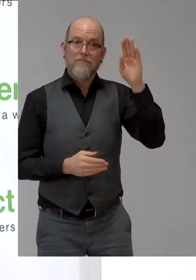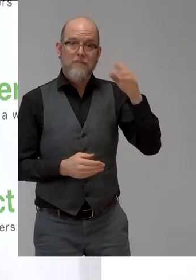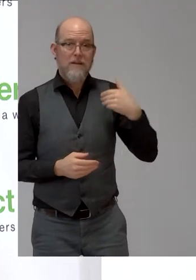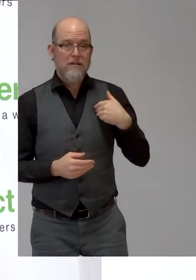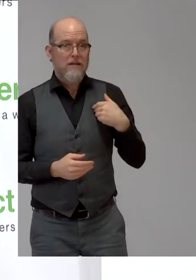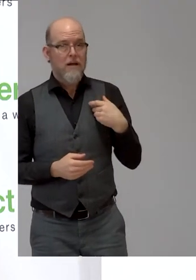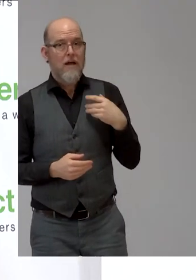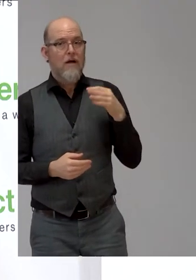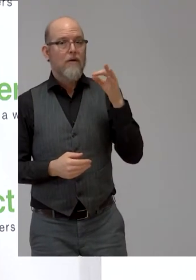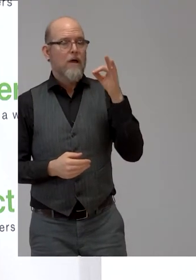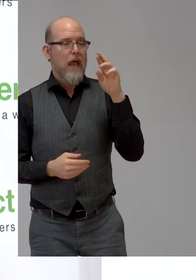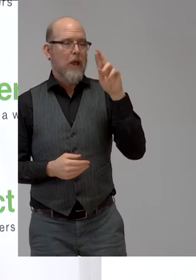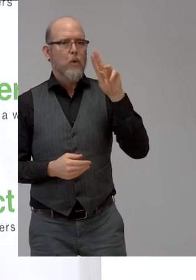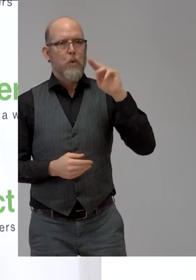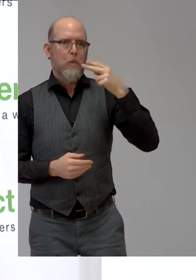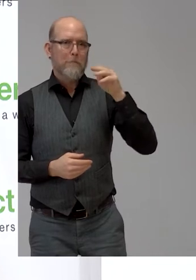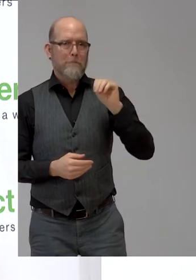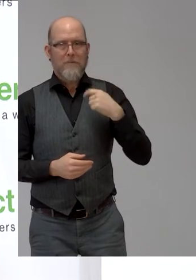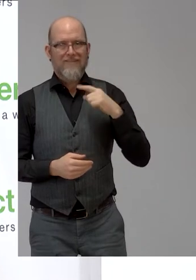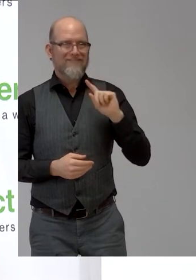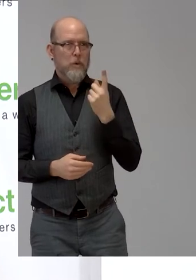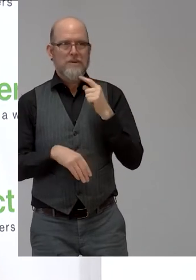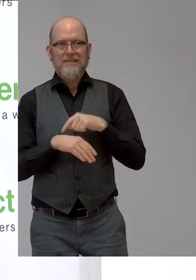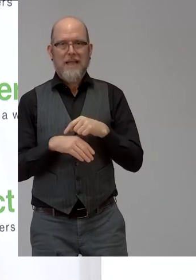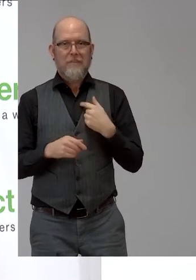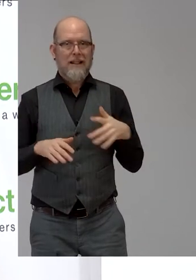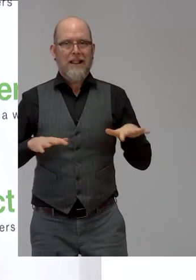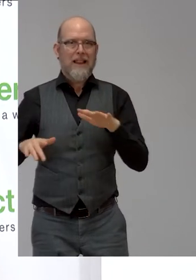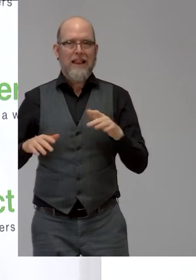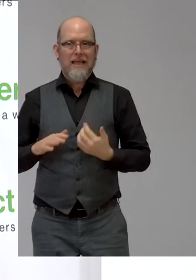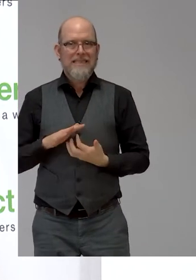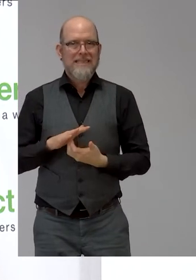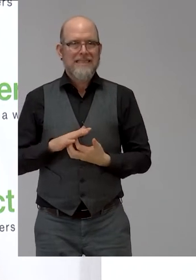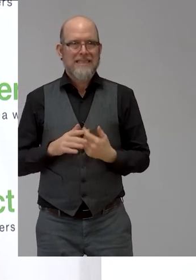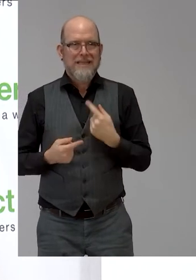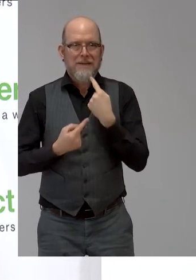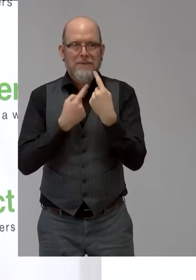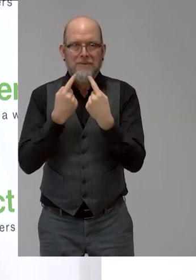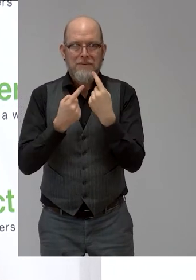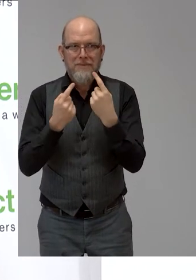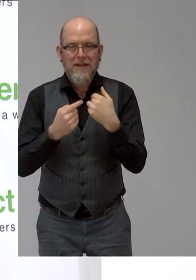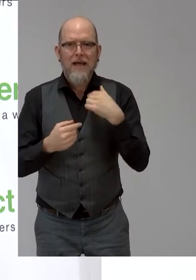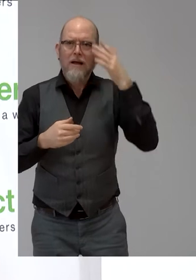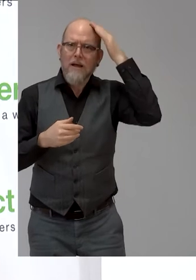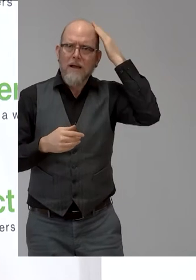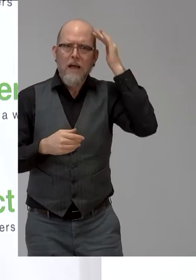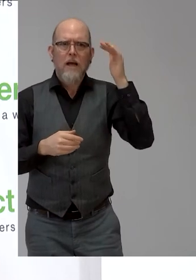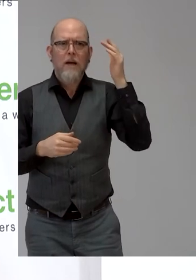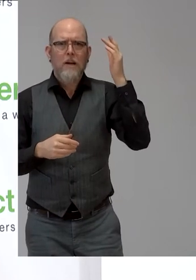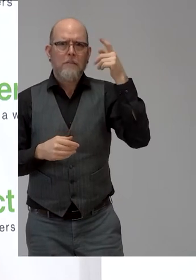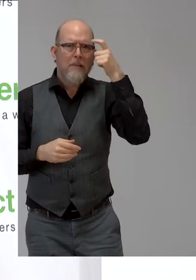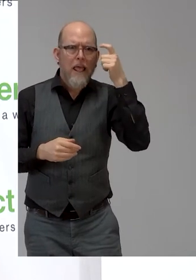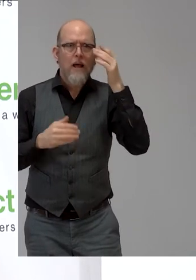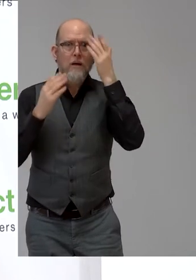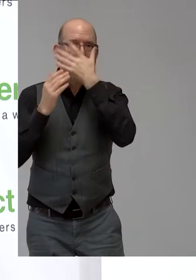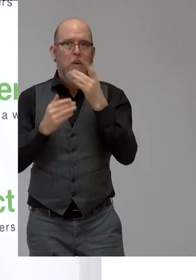I'm doing this for the first time in English, at least. I have dark hair, dark eyes because of my Colombian roots. hola